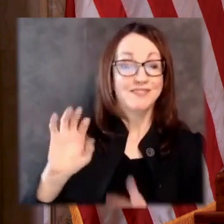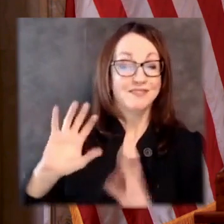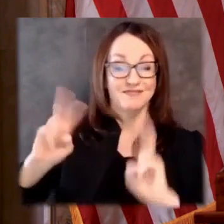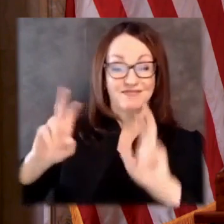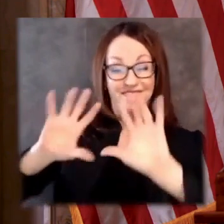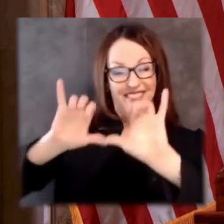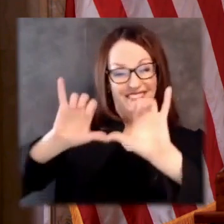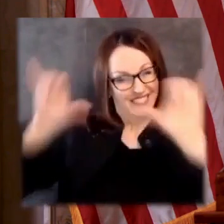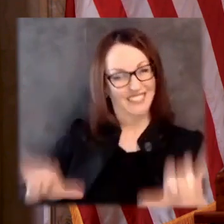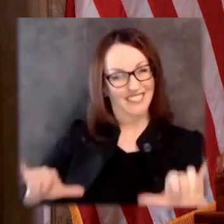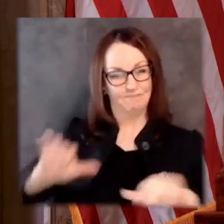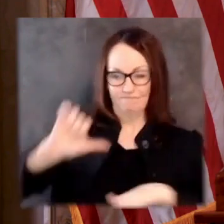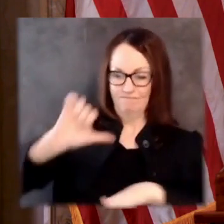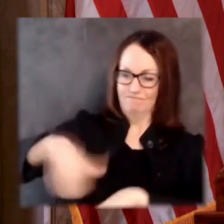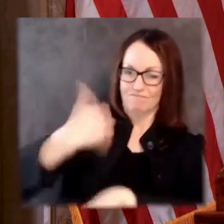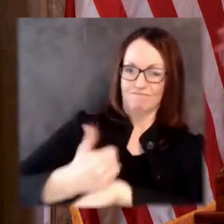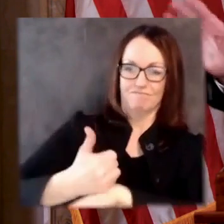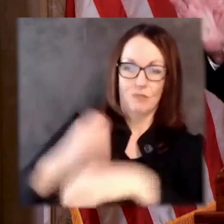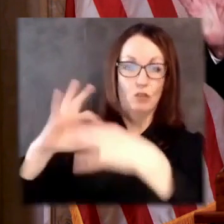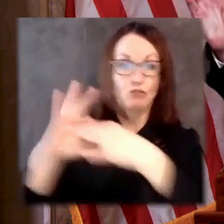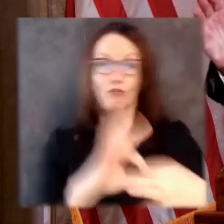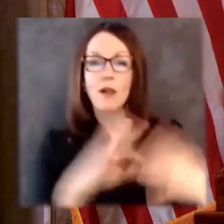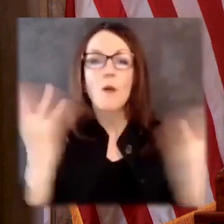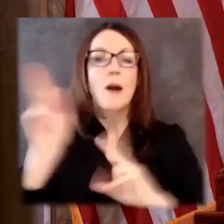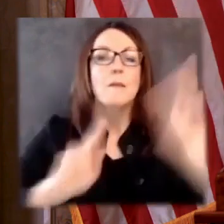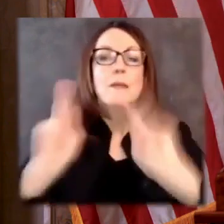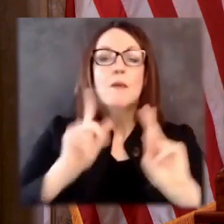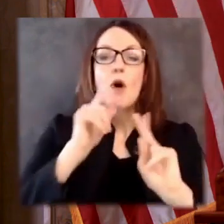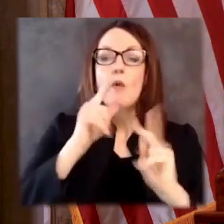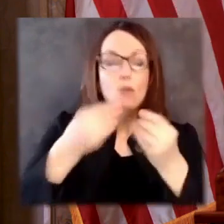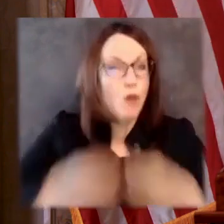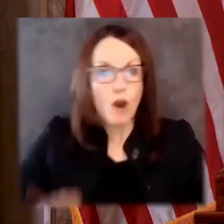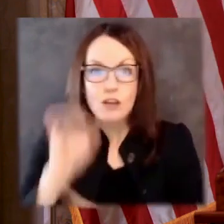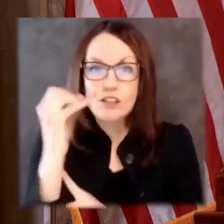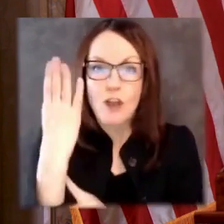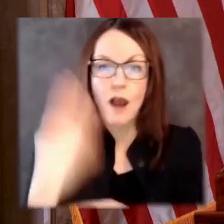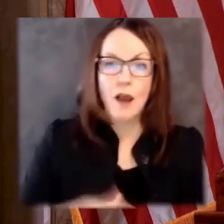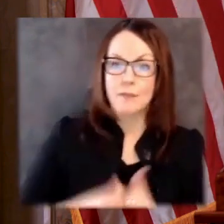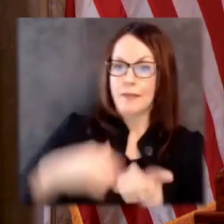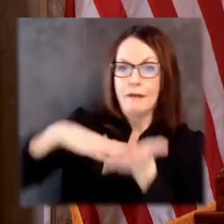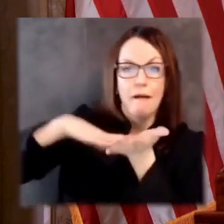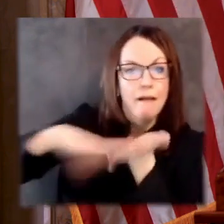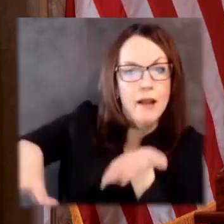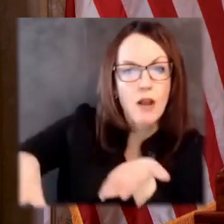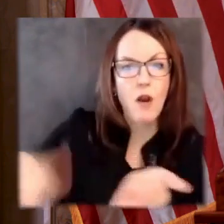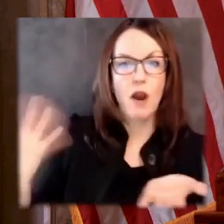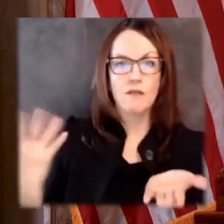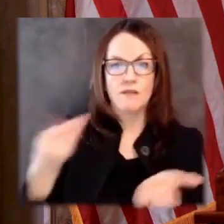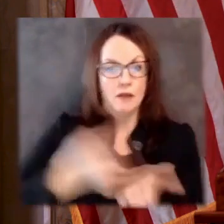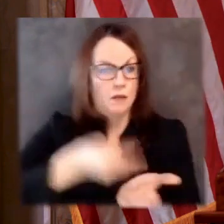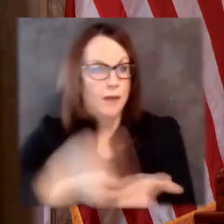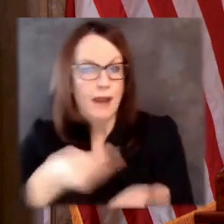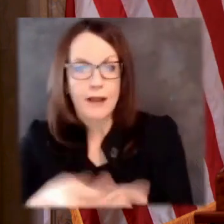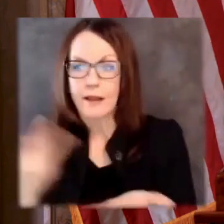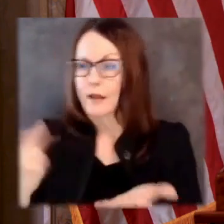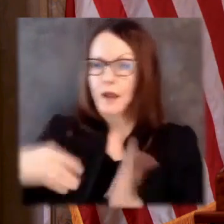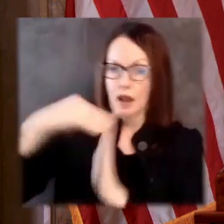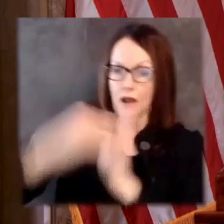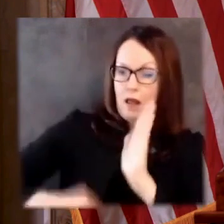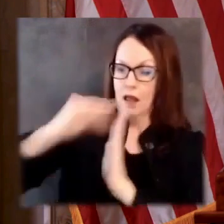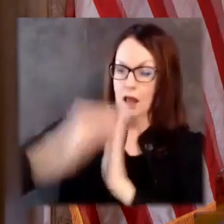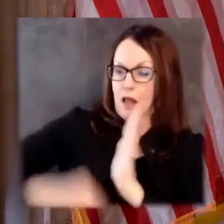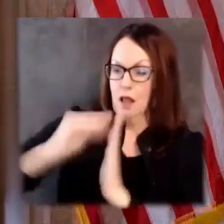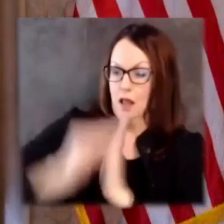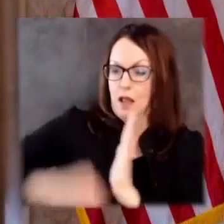system. Since the beginning of this pandemic, we saw an unprecedented influx of unemployment claims.